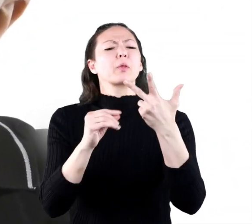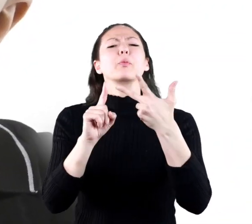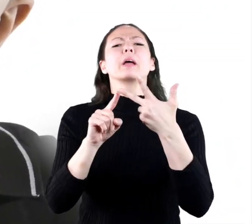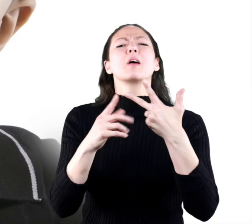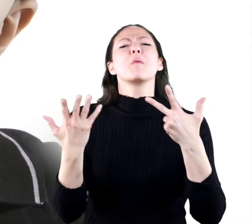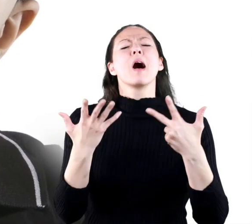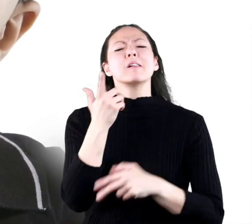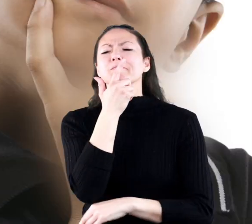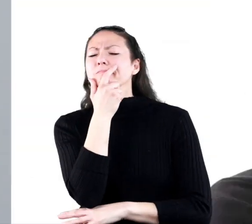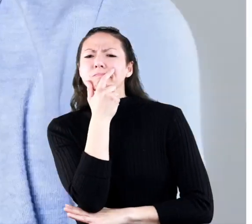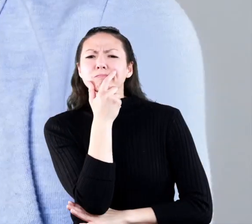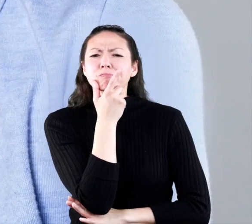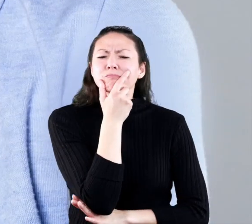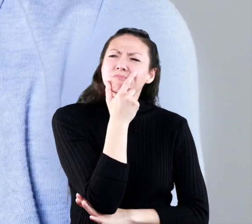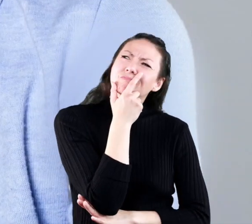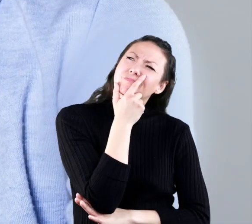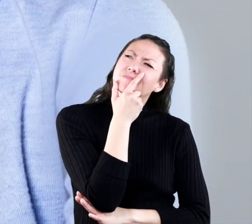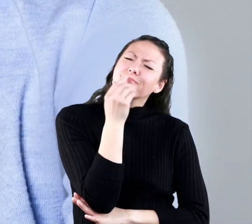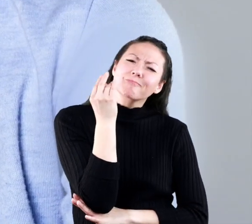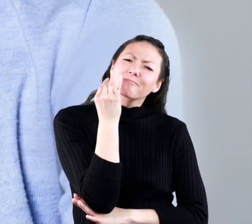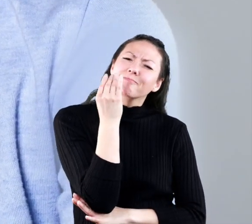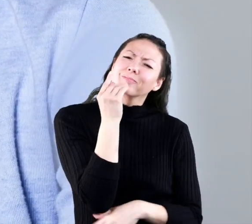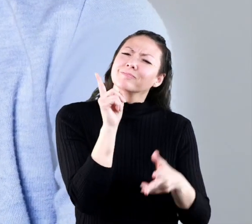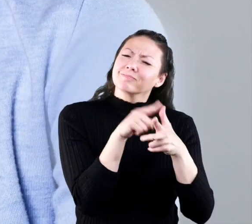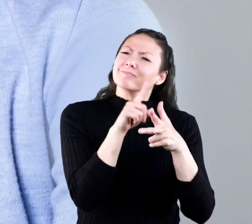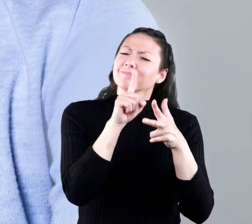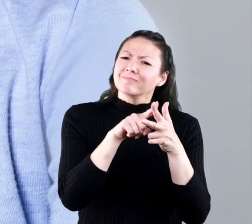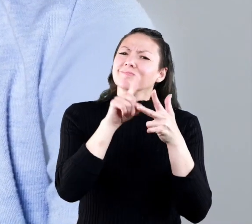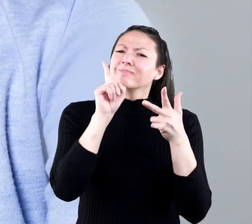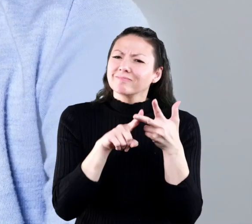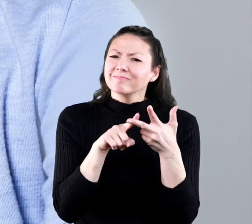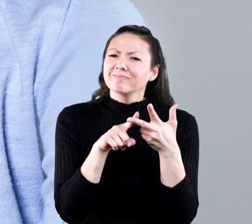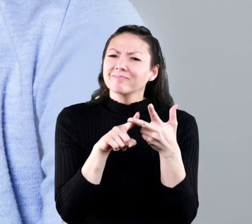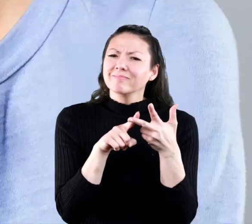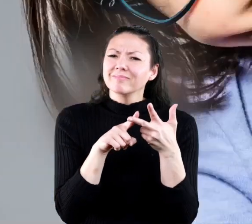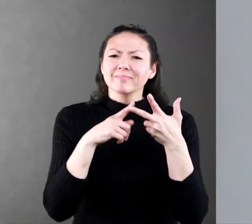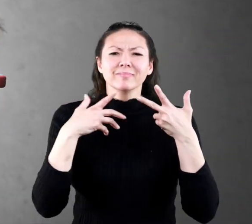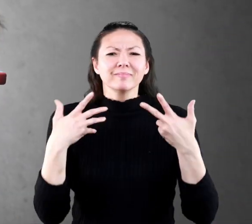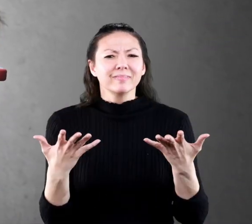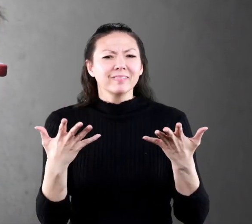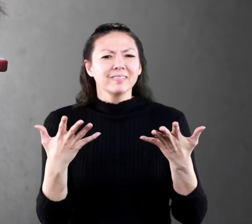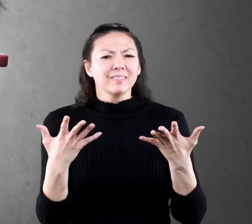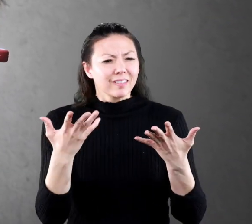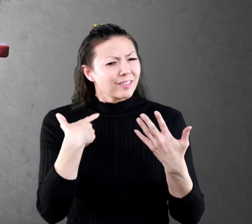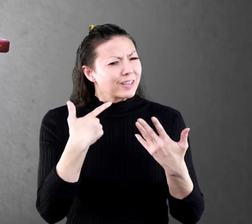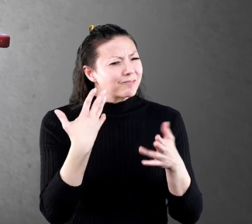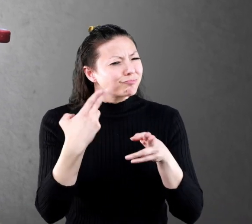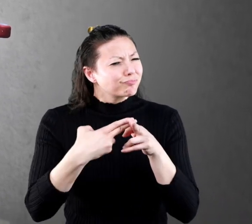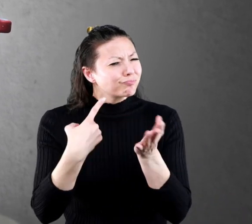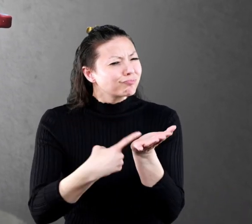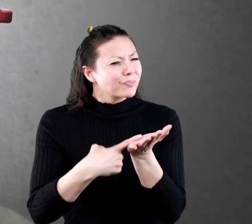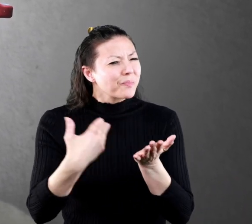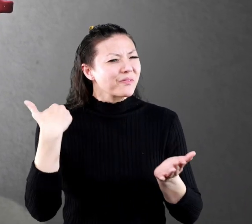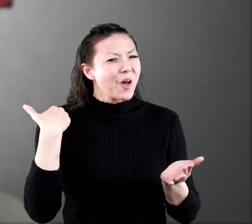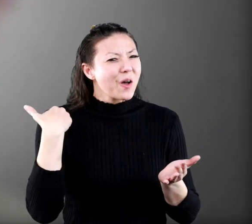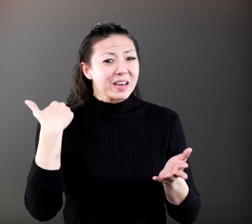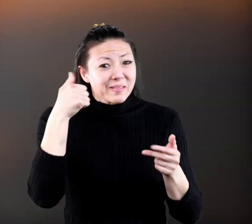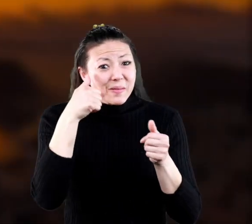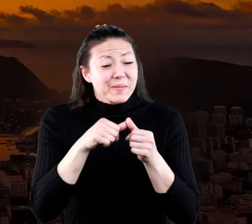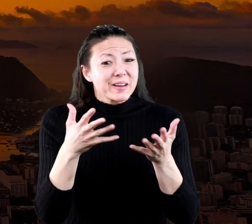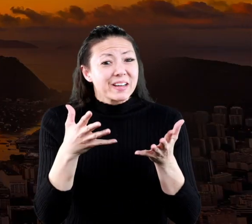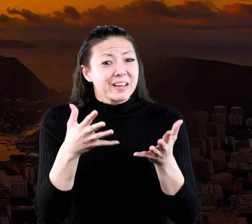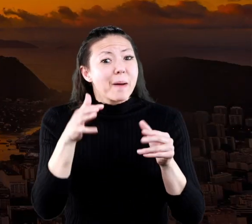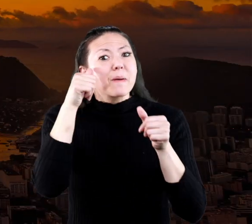three is what is the third thing that plants need hmm we mentioned it before